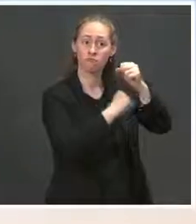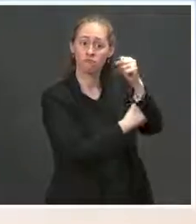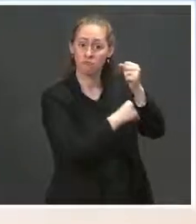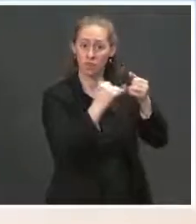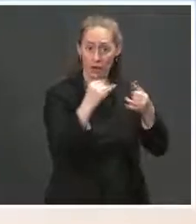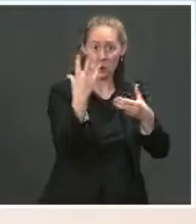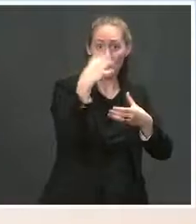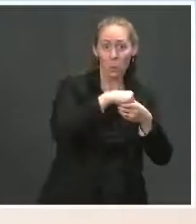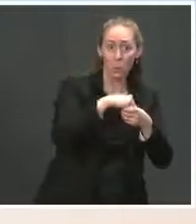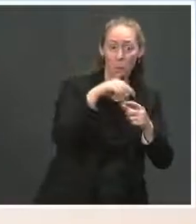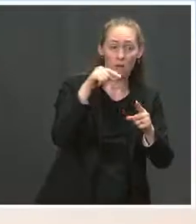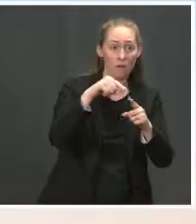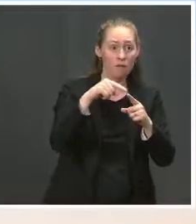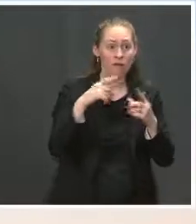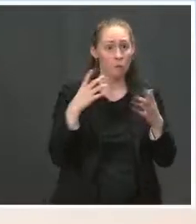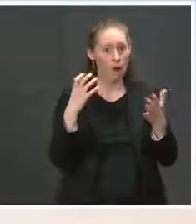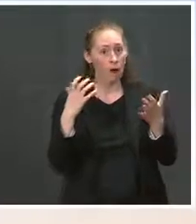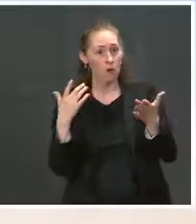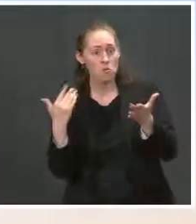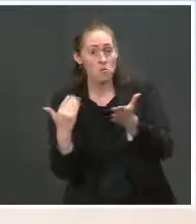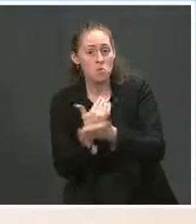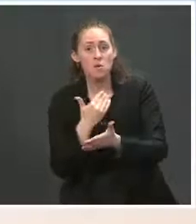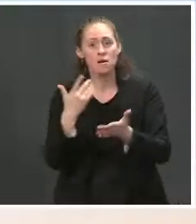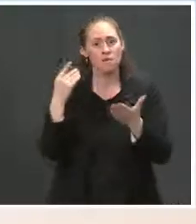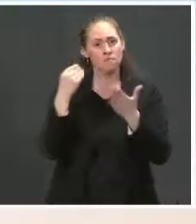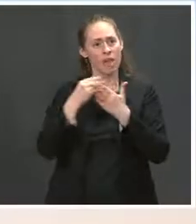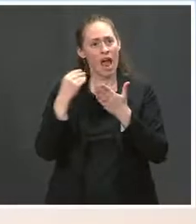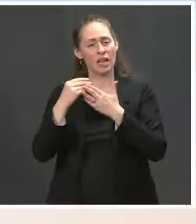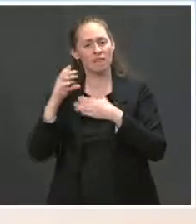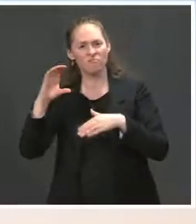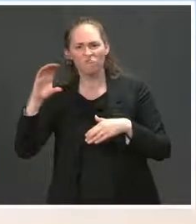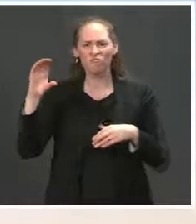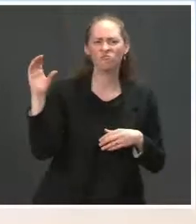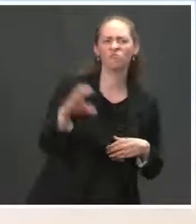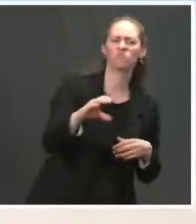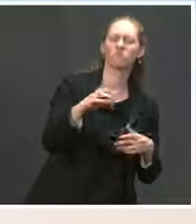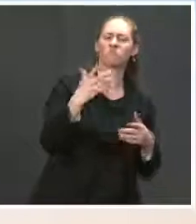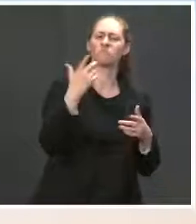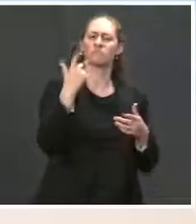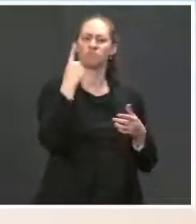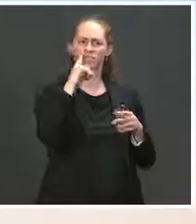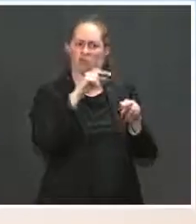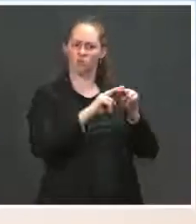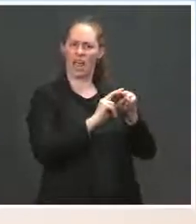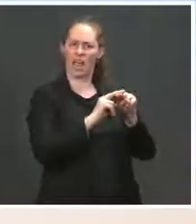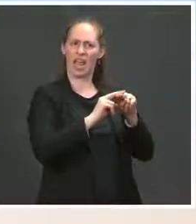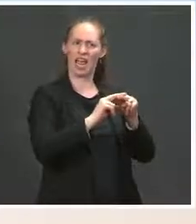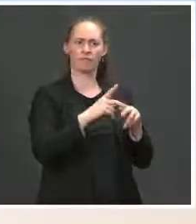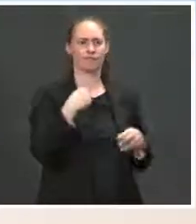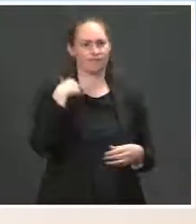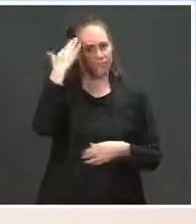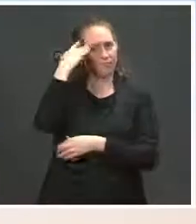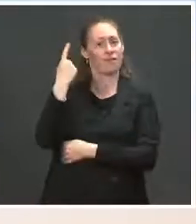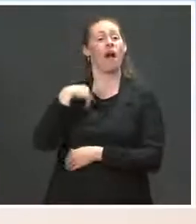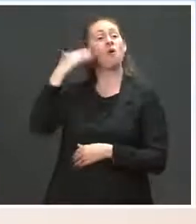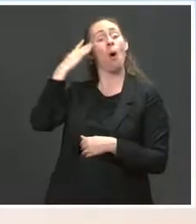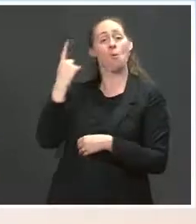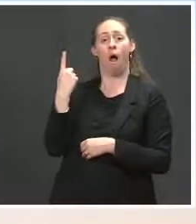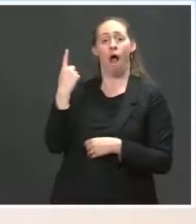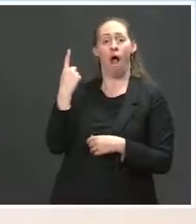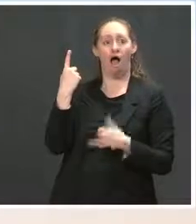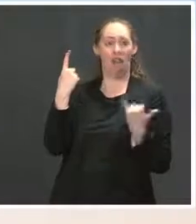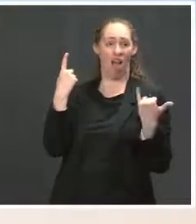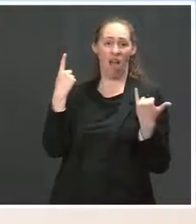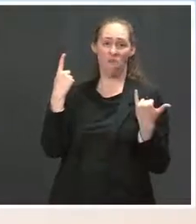a new high-speed rail line in the U.S.? There's only one under construction now. Certainly, high-speed rail is part of an option of investment.